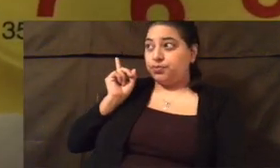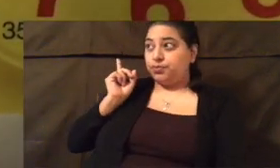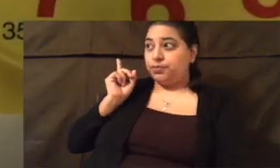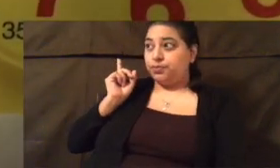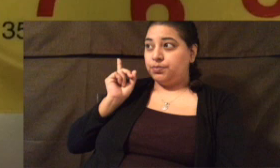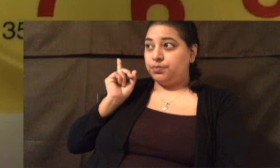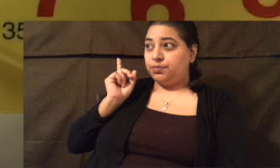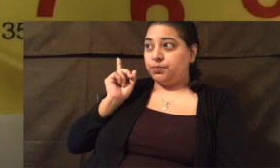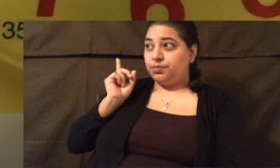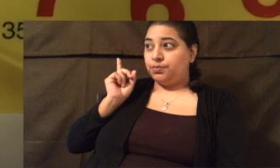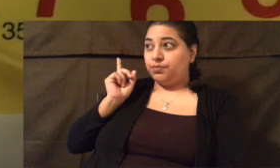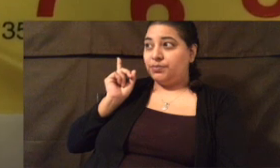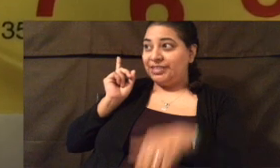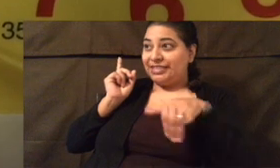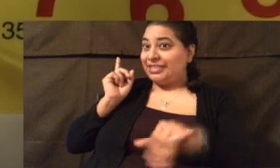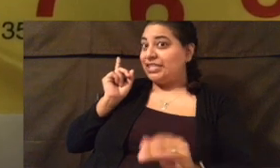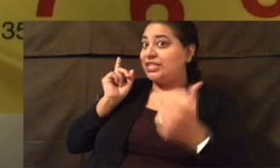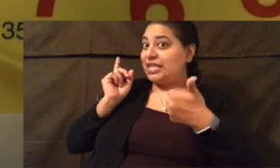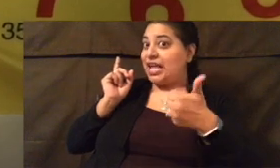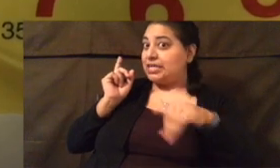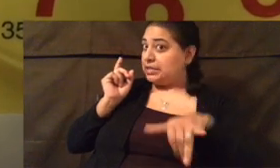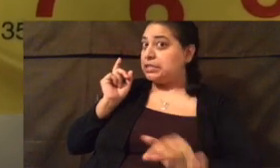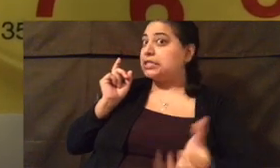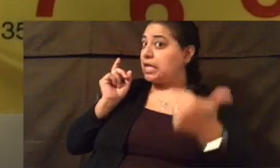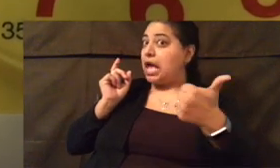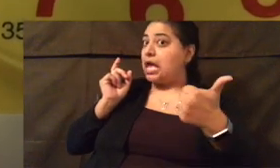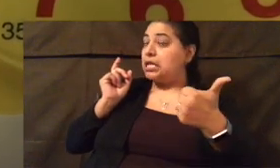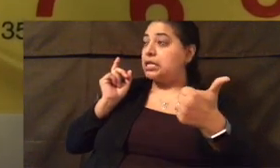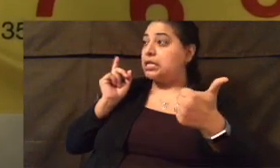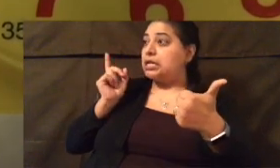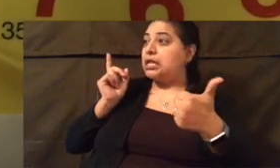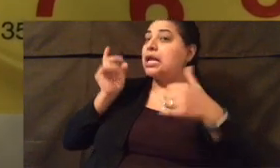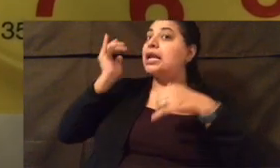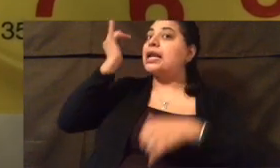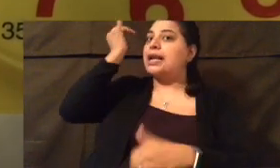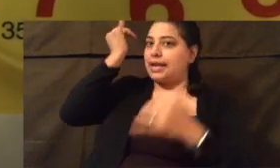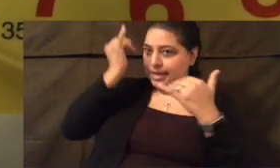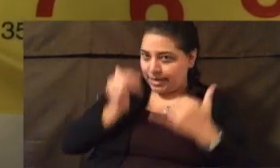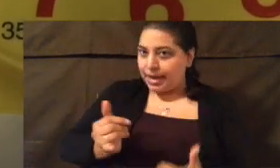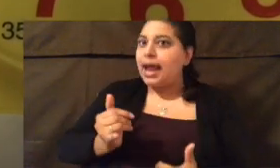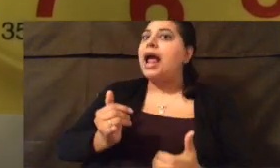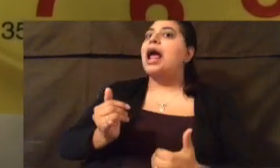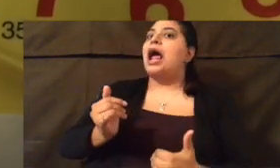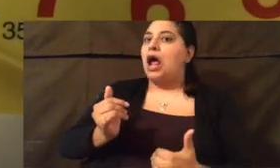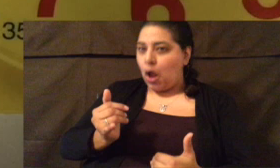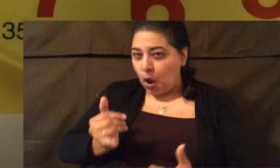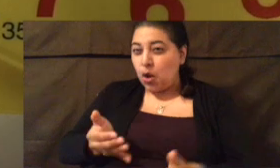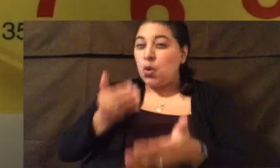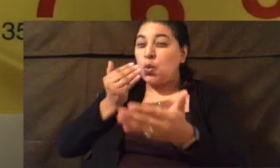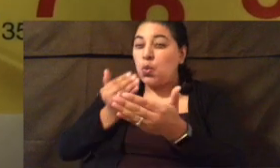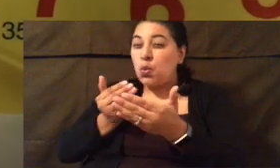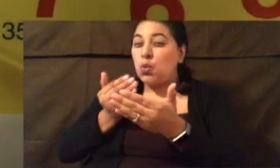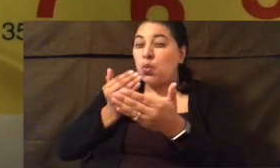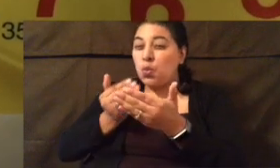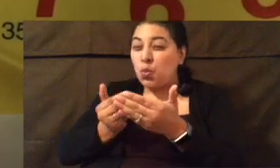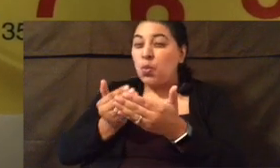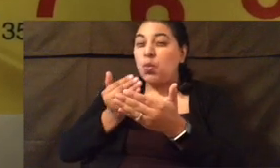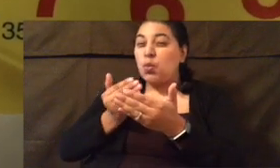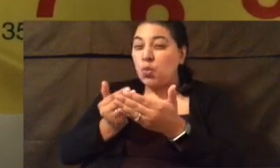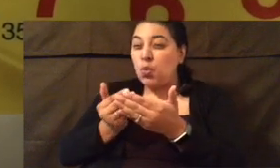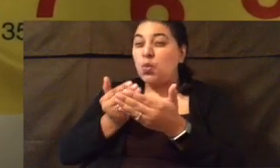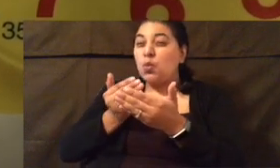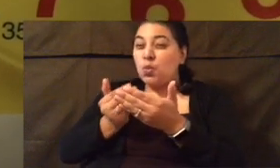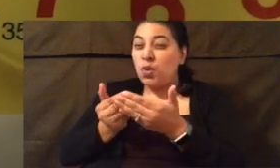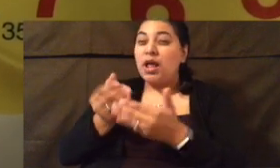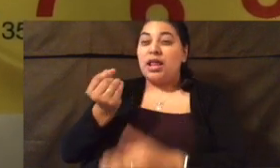let's watch. It's still 10. It's still 10. Now it is getting closer and